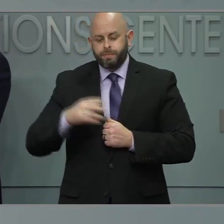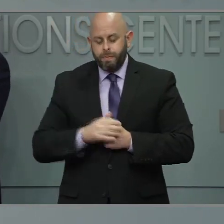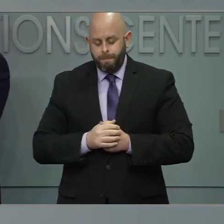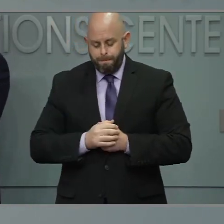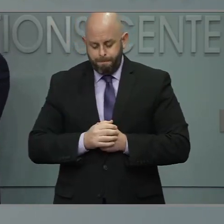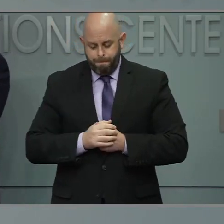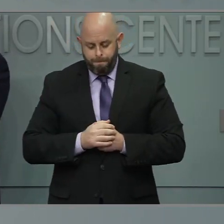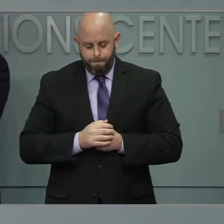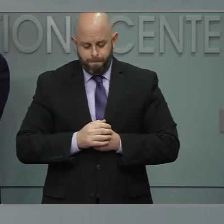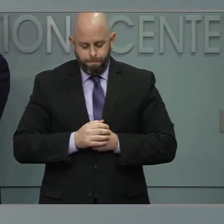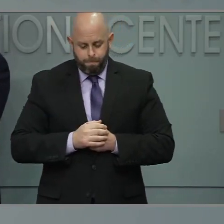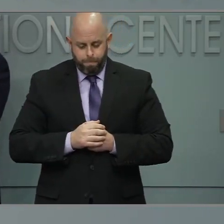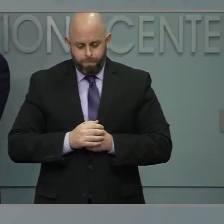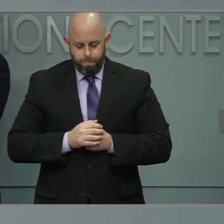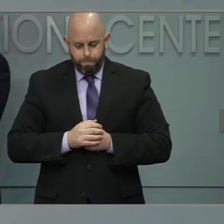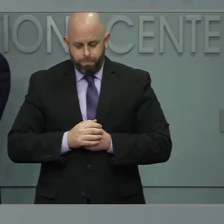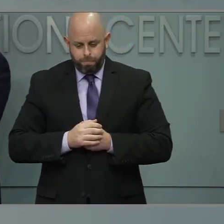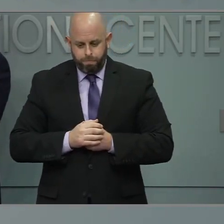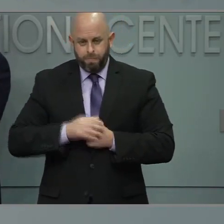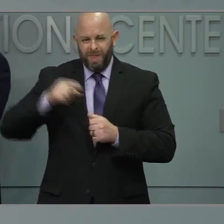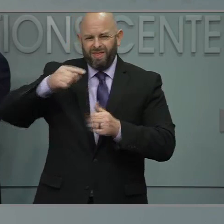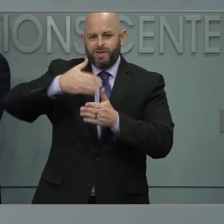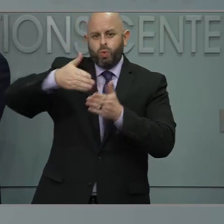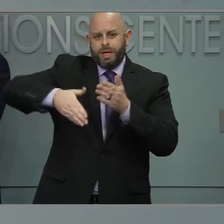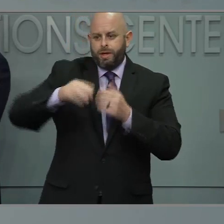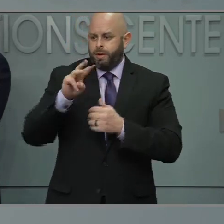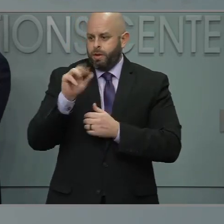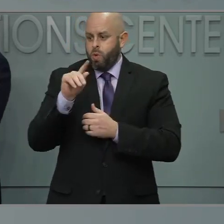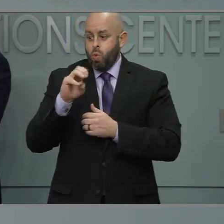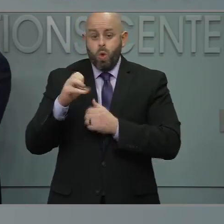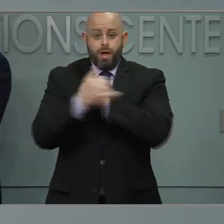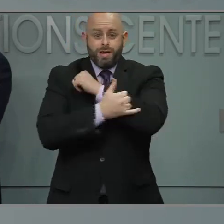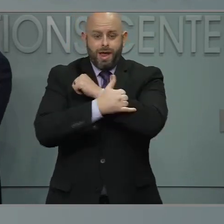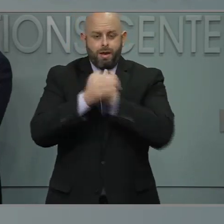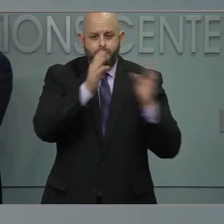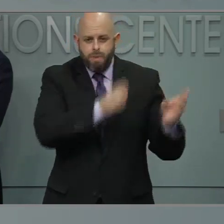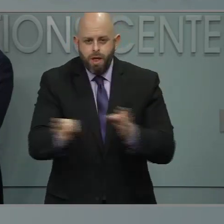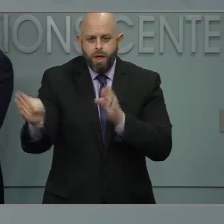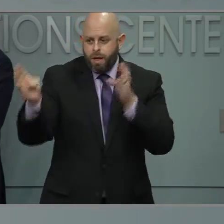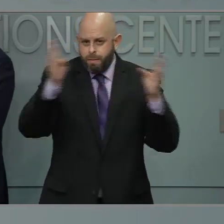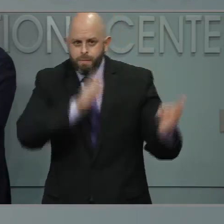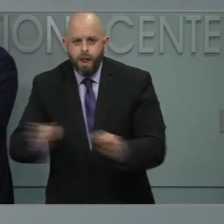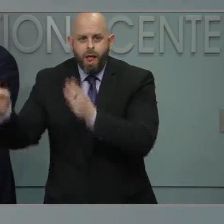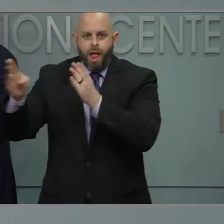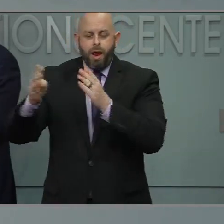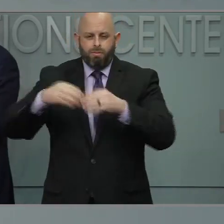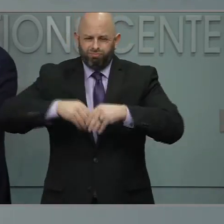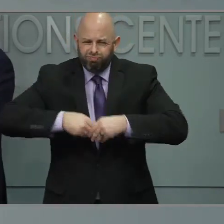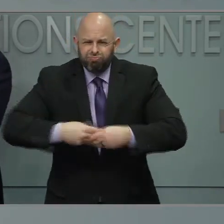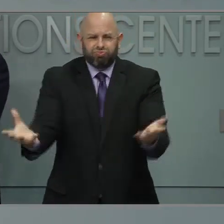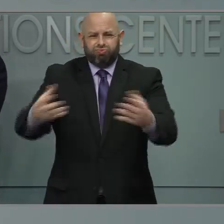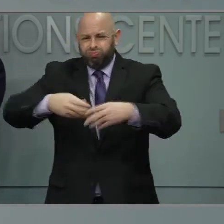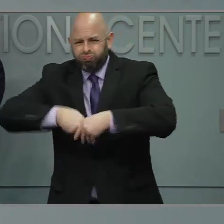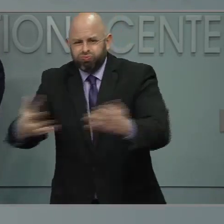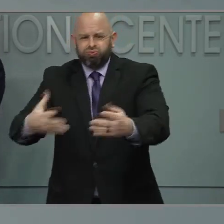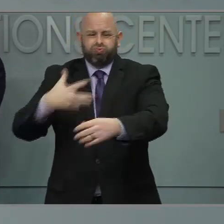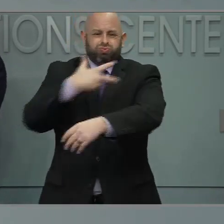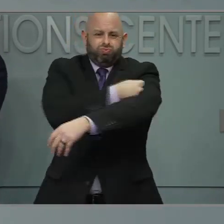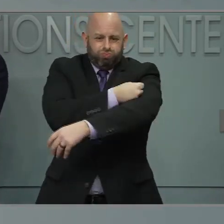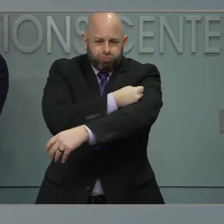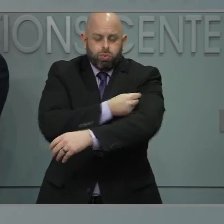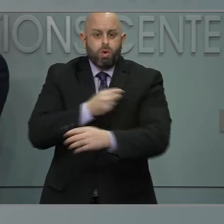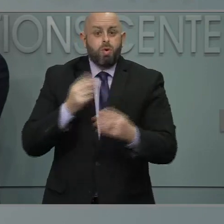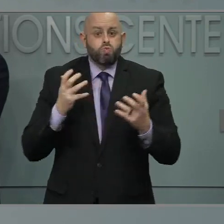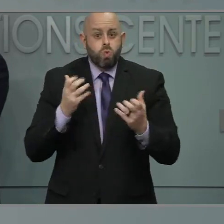for this coming weekend and has requested 10,000 doses. Do you think the state will be able to allocate